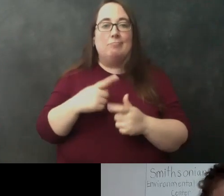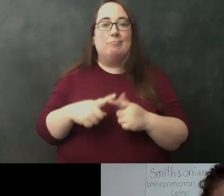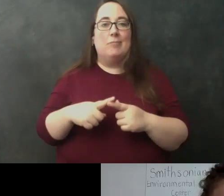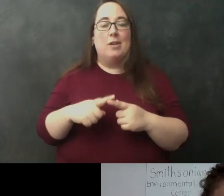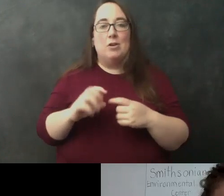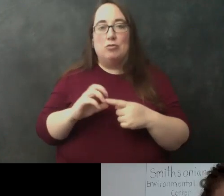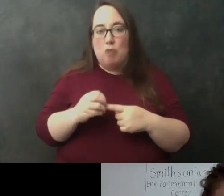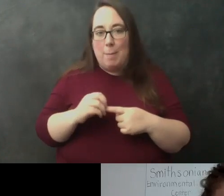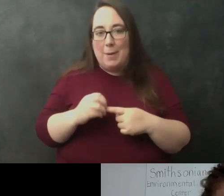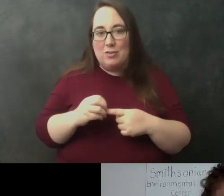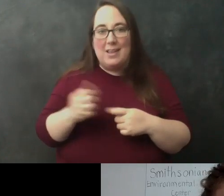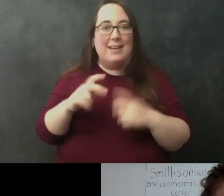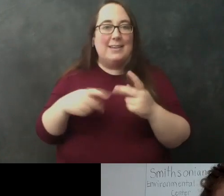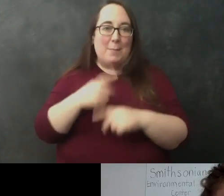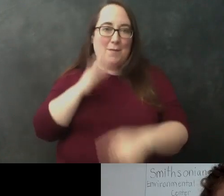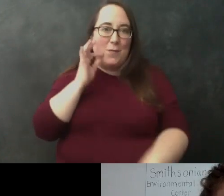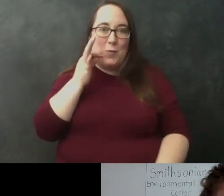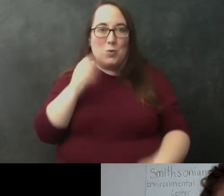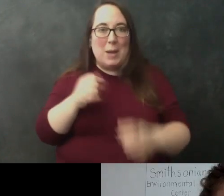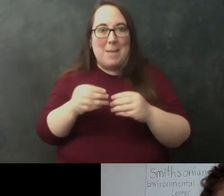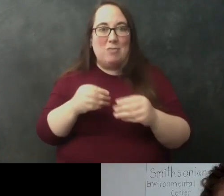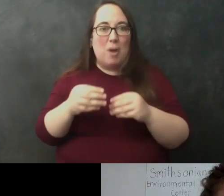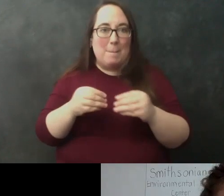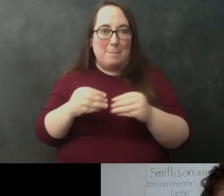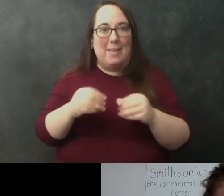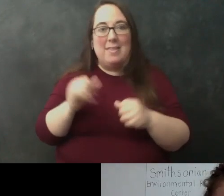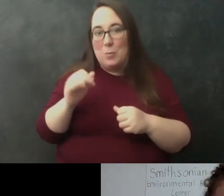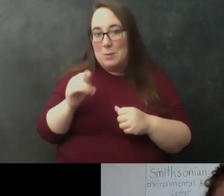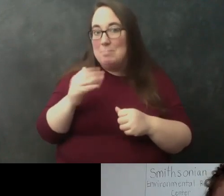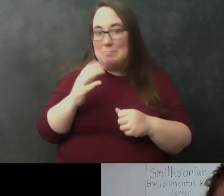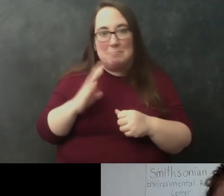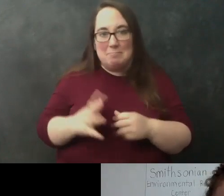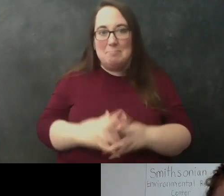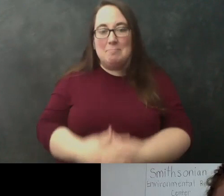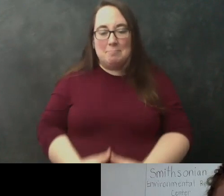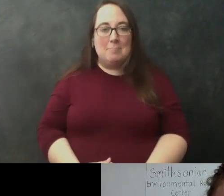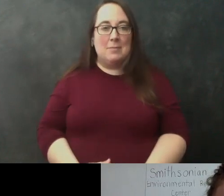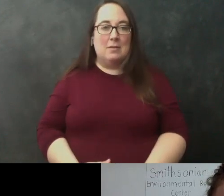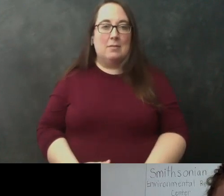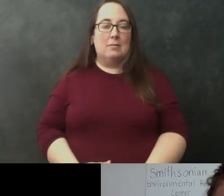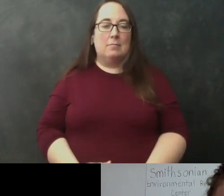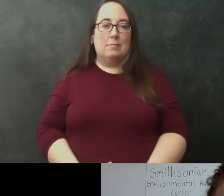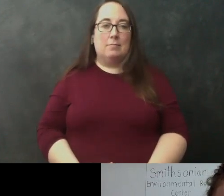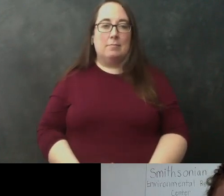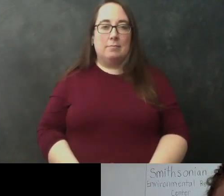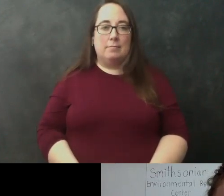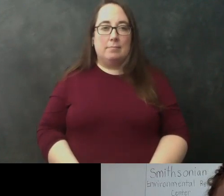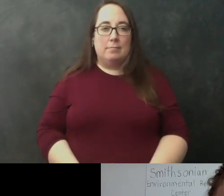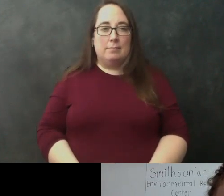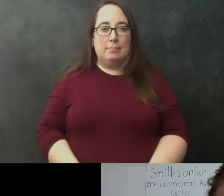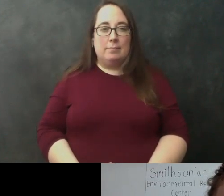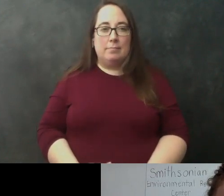basically any kind of fruit that you can mash up that would be good too um i wouldn't do some of the like